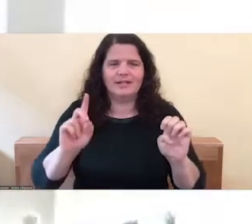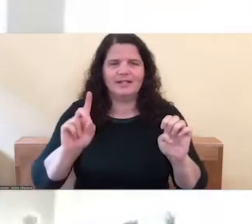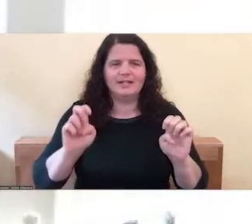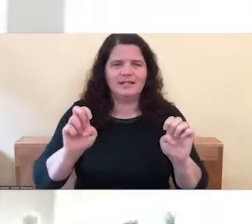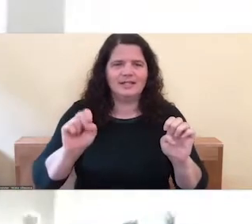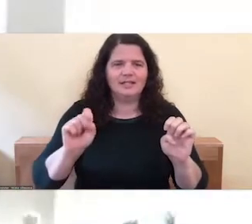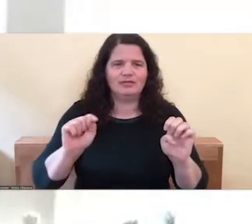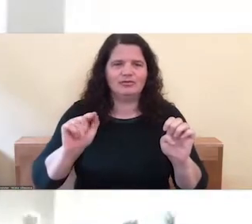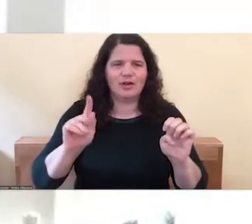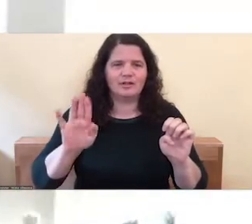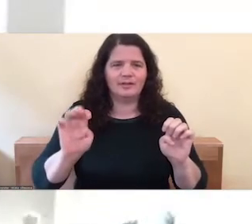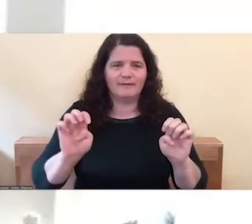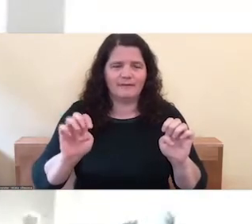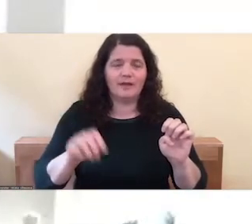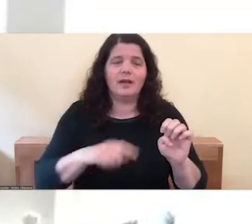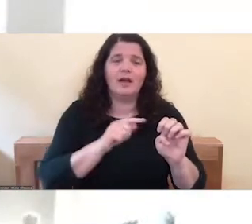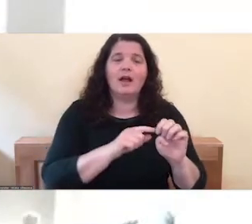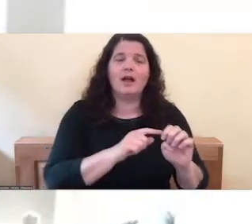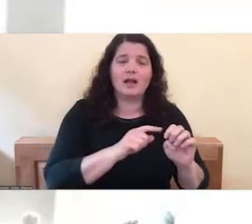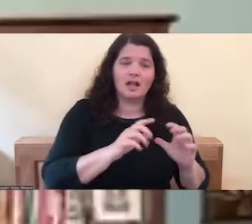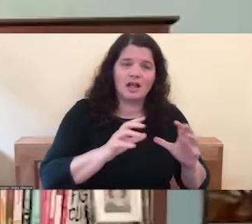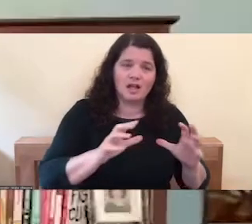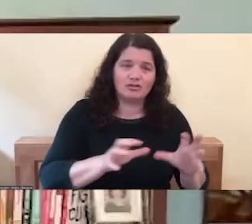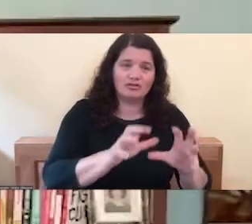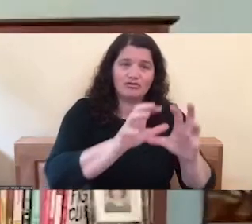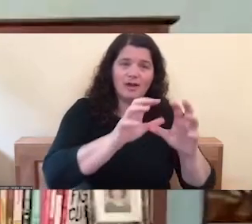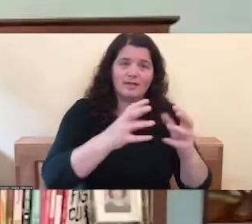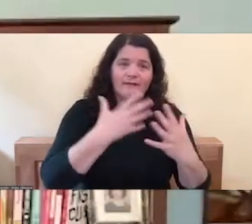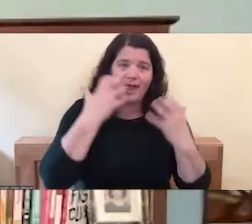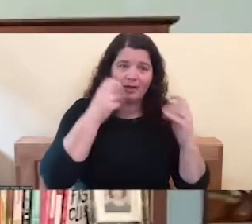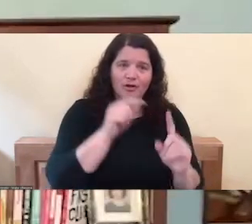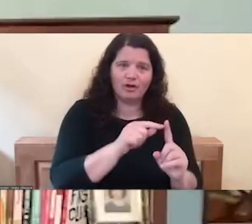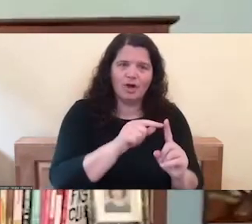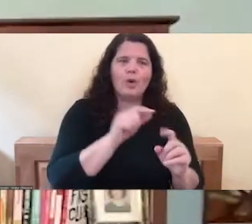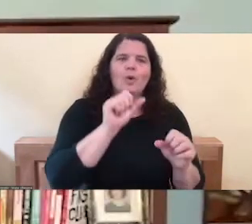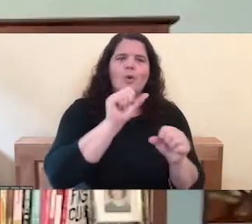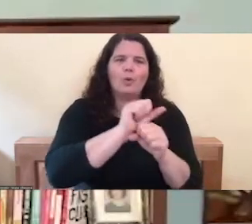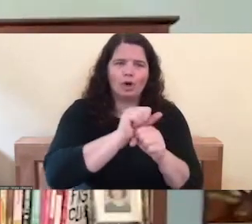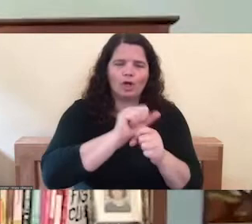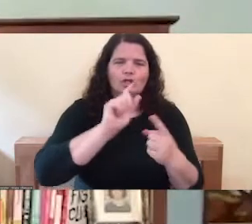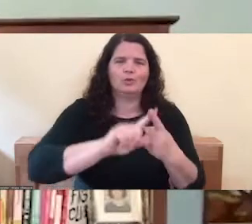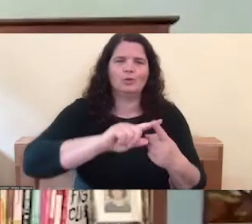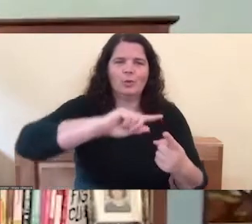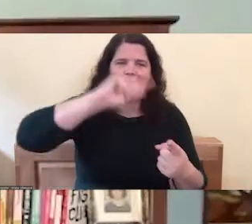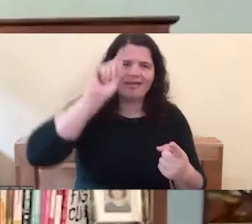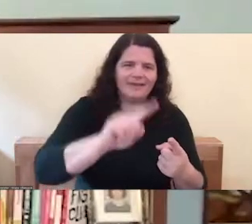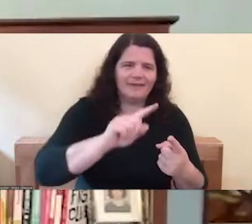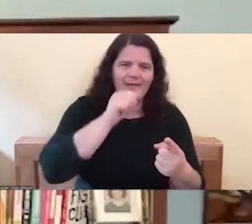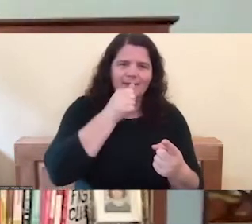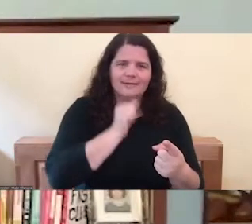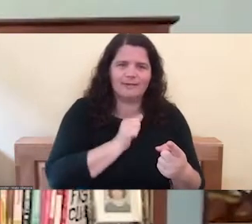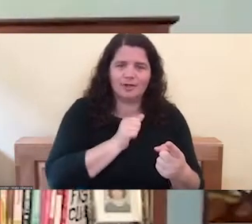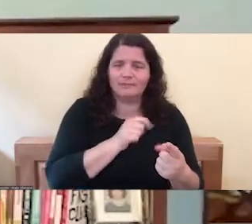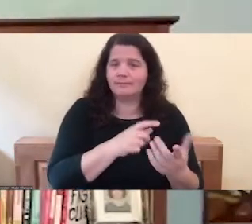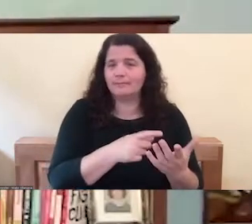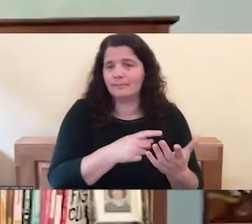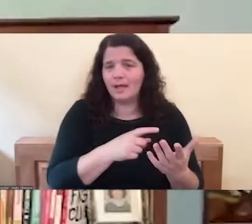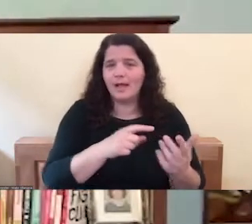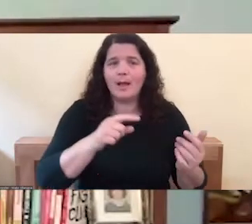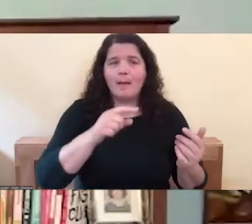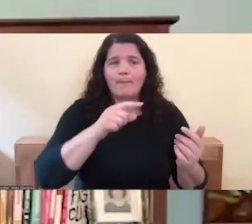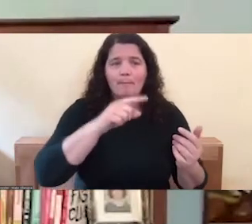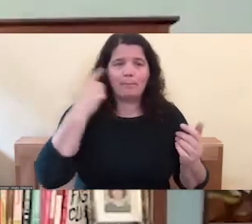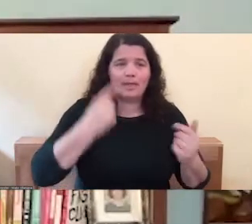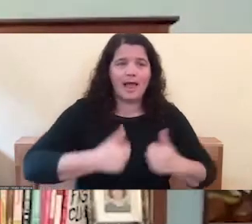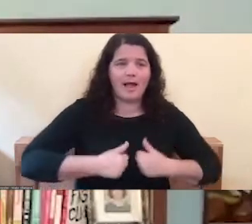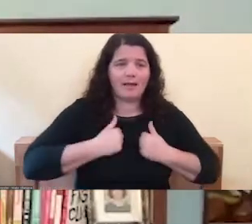right? So the Black Lives Matter movement, the Me Too movement, a lot of these social justice movements. I I'm sorry, if you aren't angry,